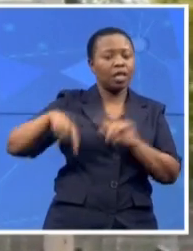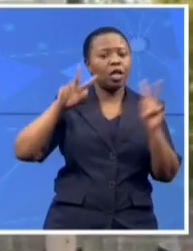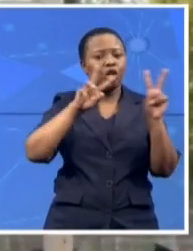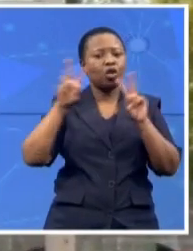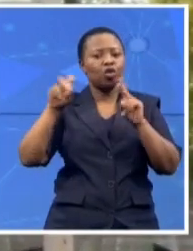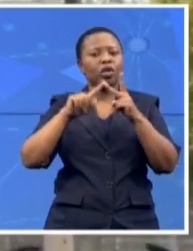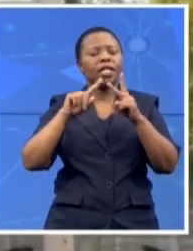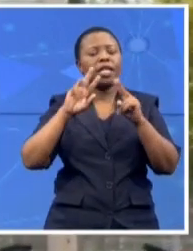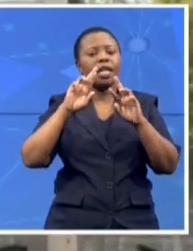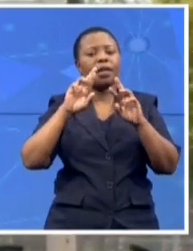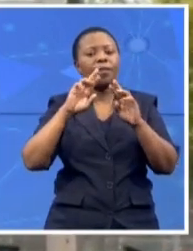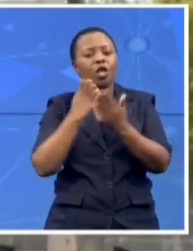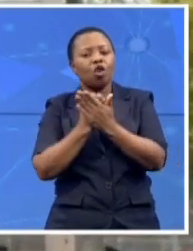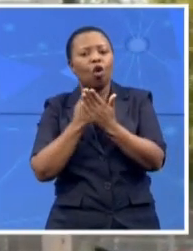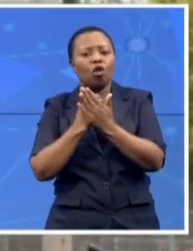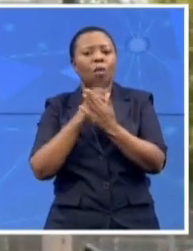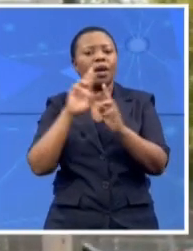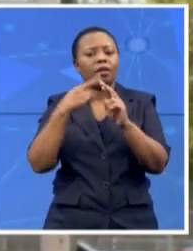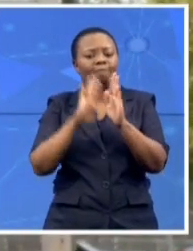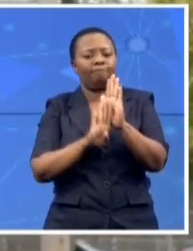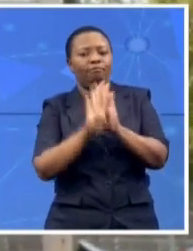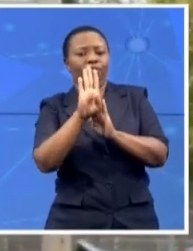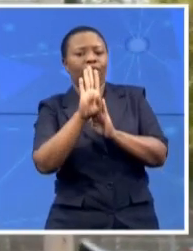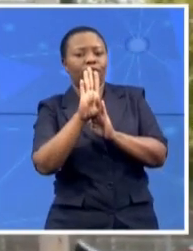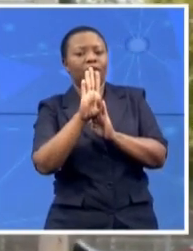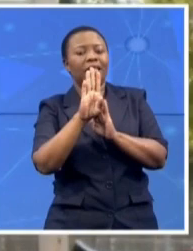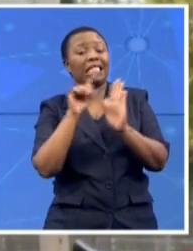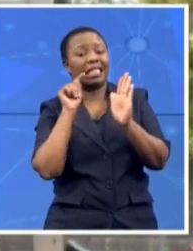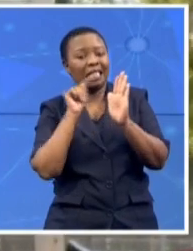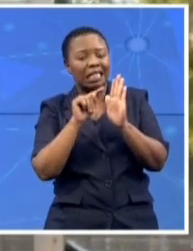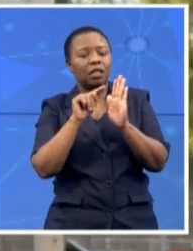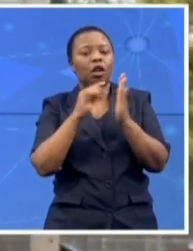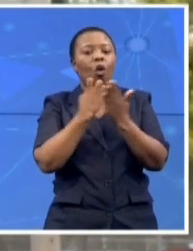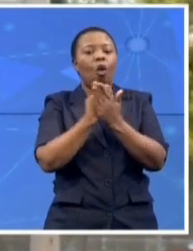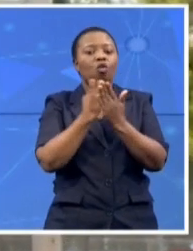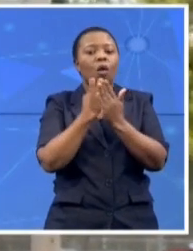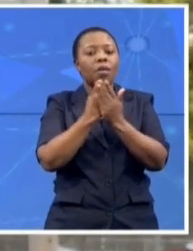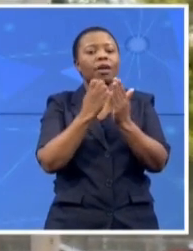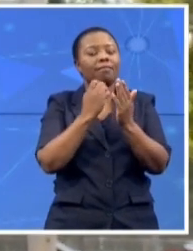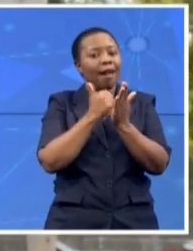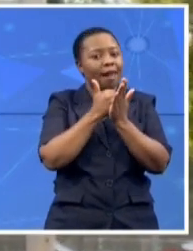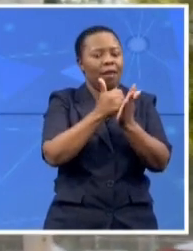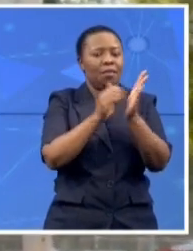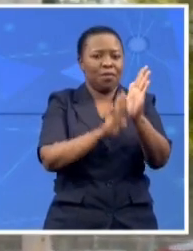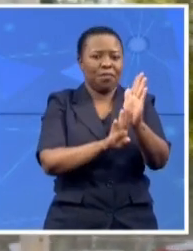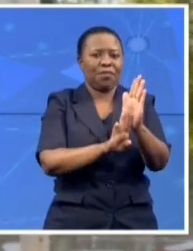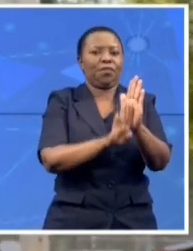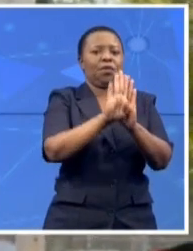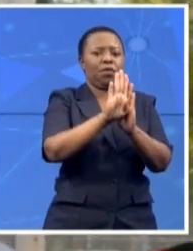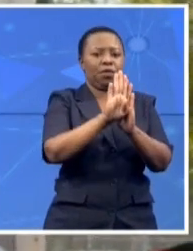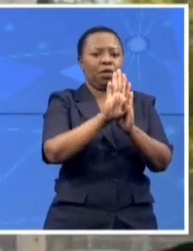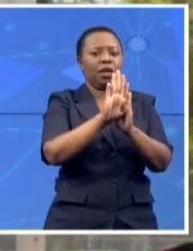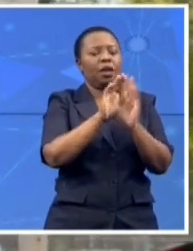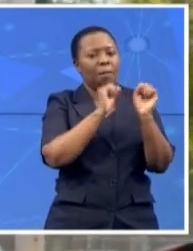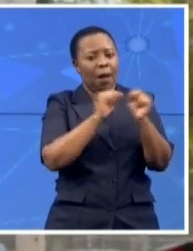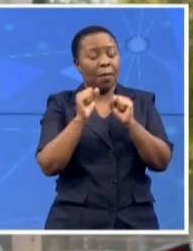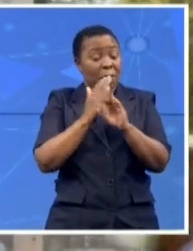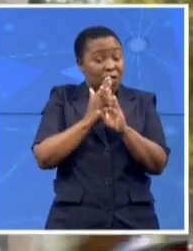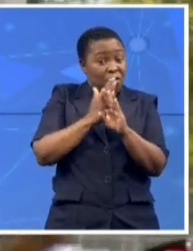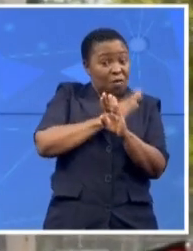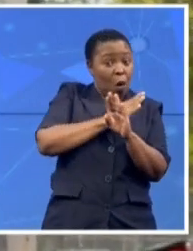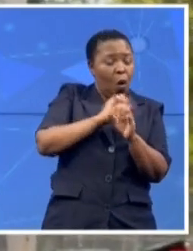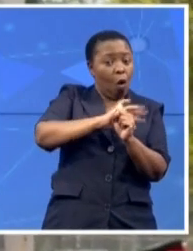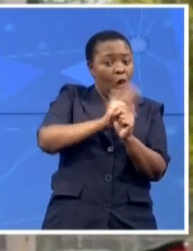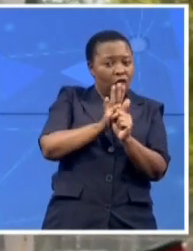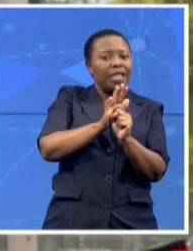to us helping the economy to be able to go back to where it was before COVID-19 and be able to grow in a manner